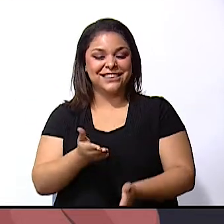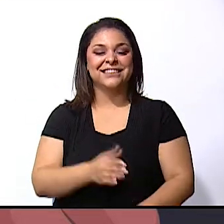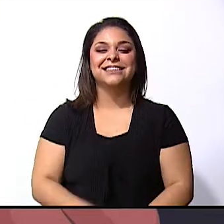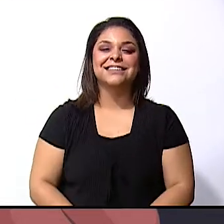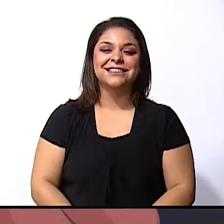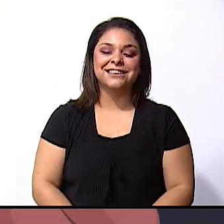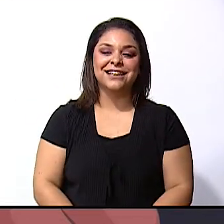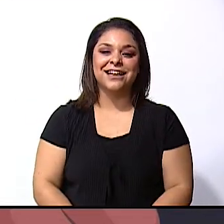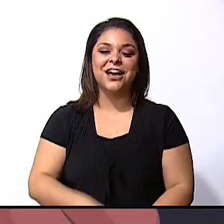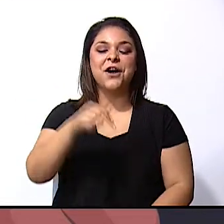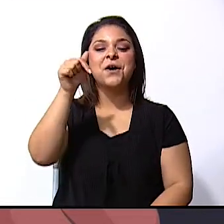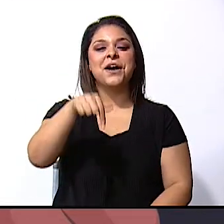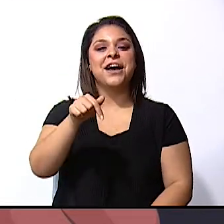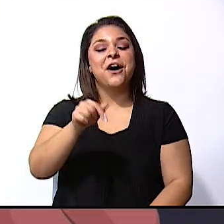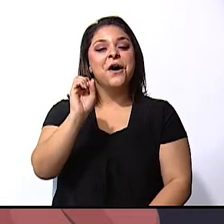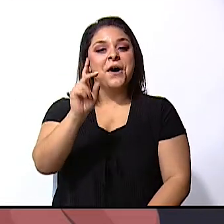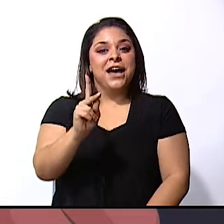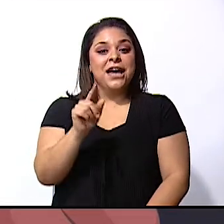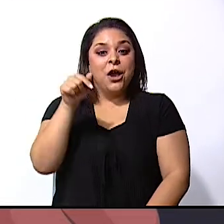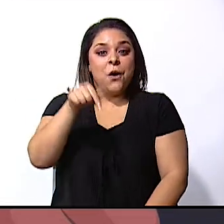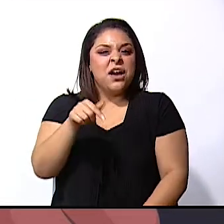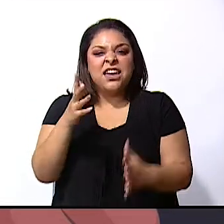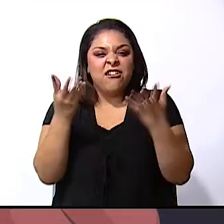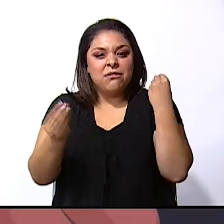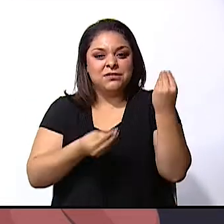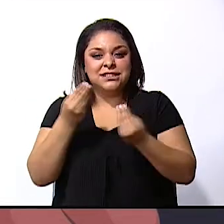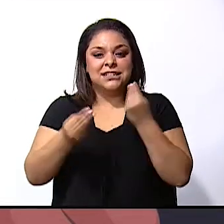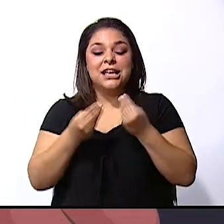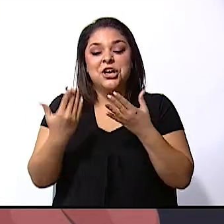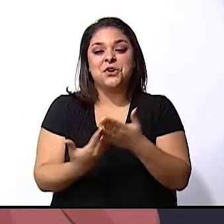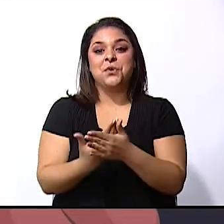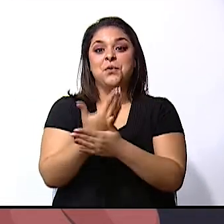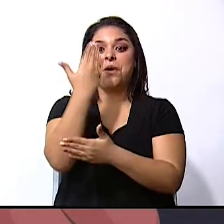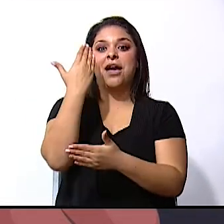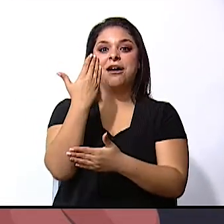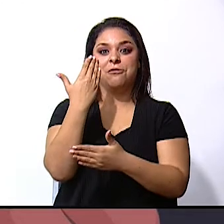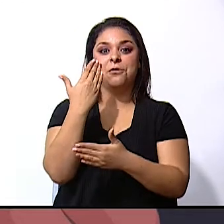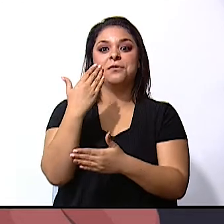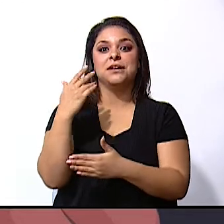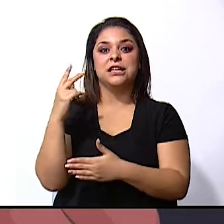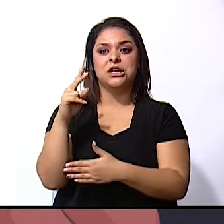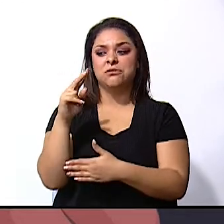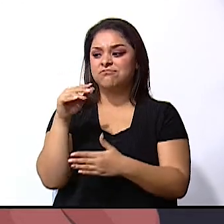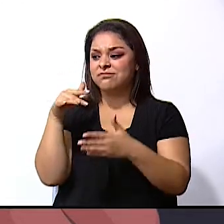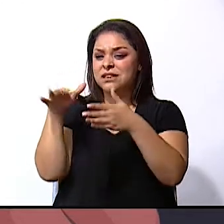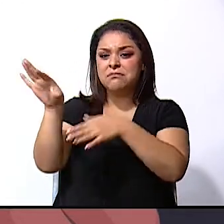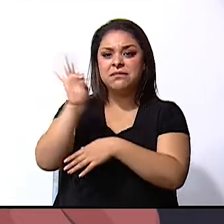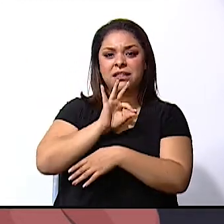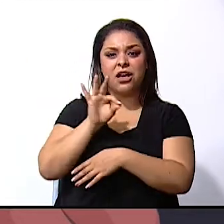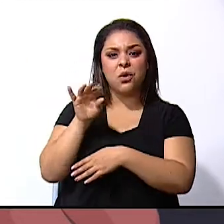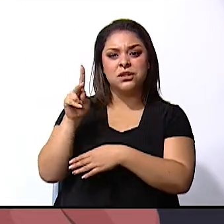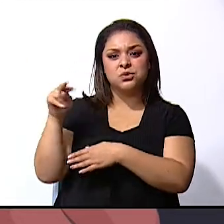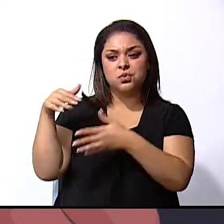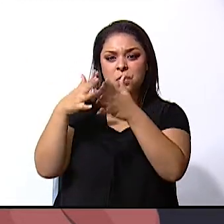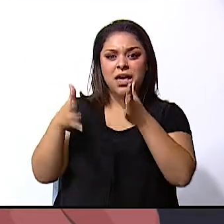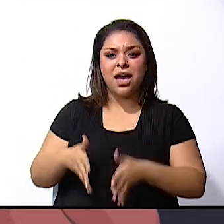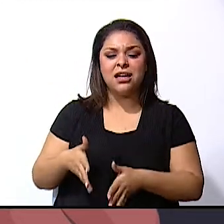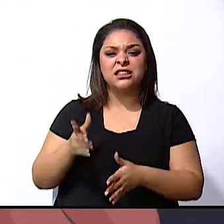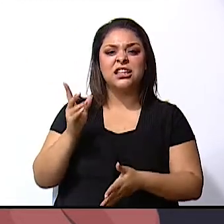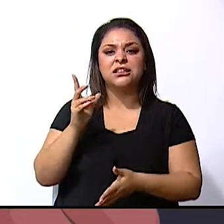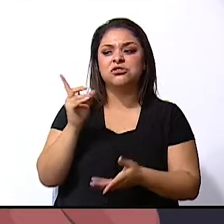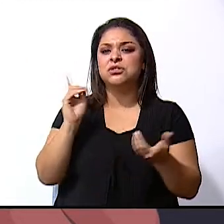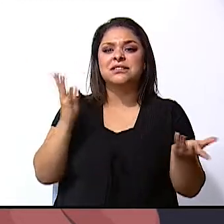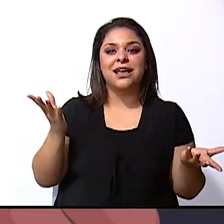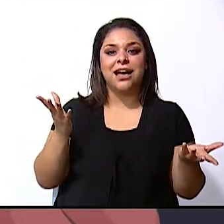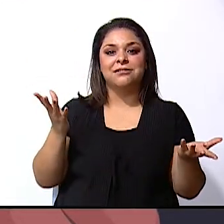okay and we were supposed to have a new classmate but i can't find it she's right here